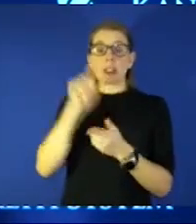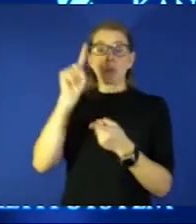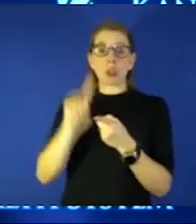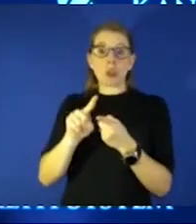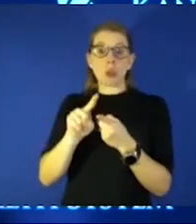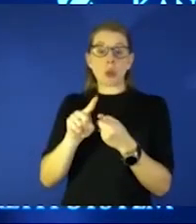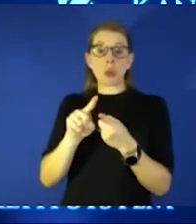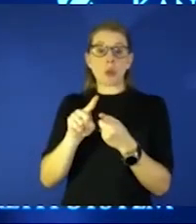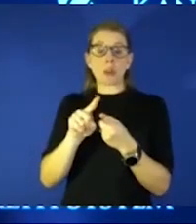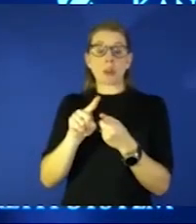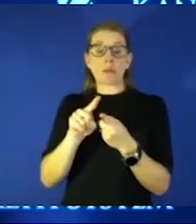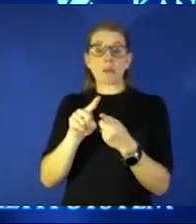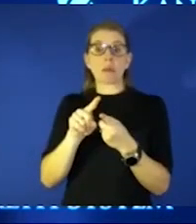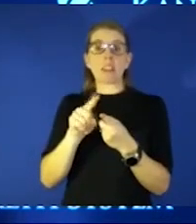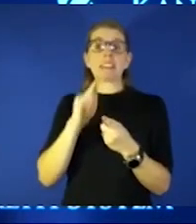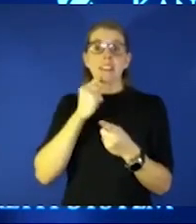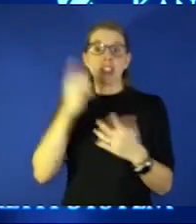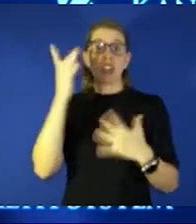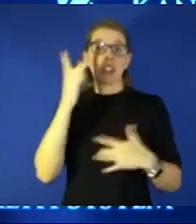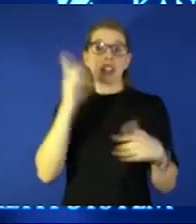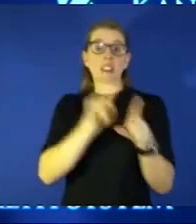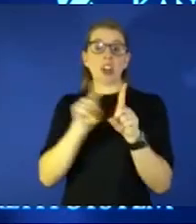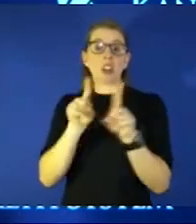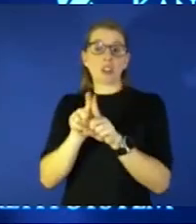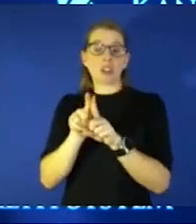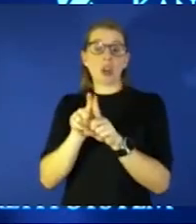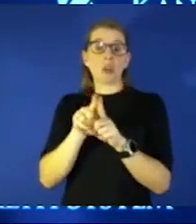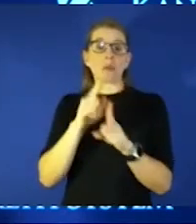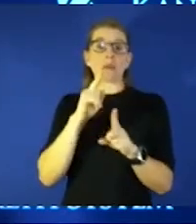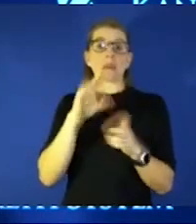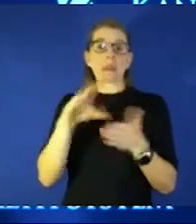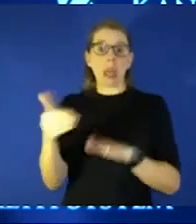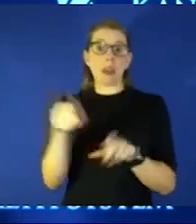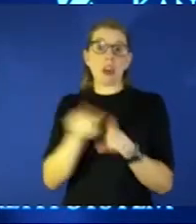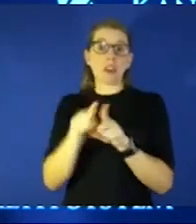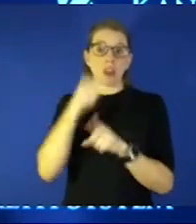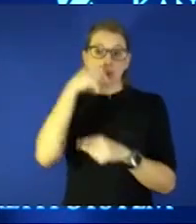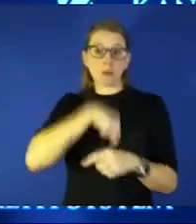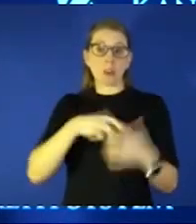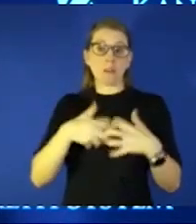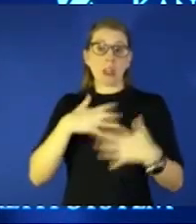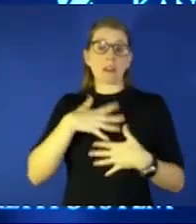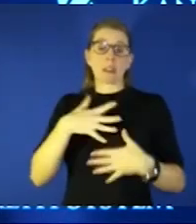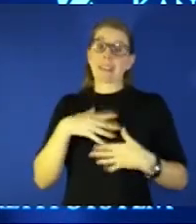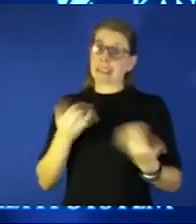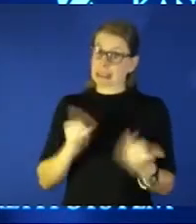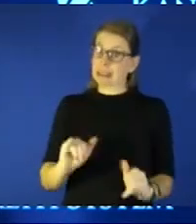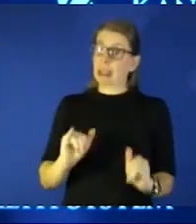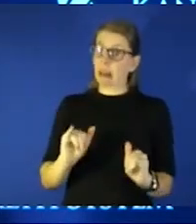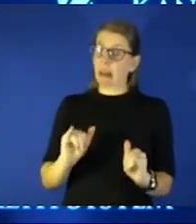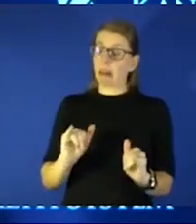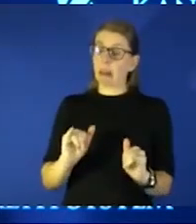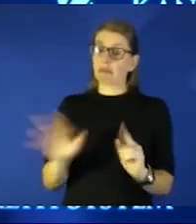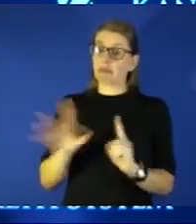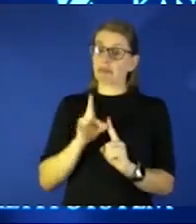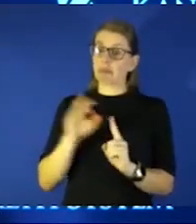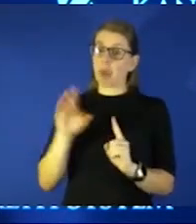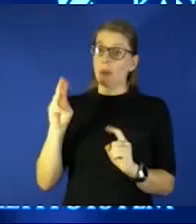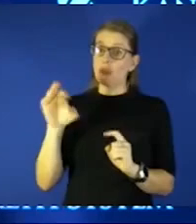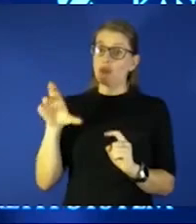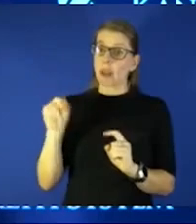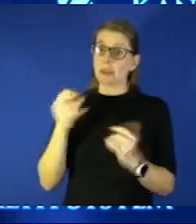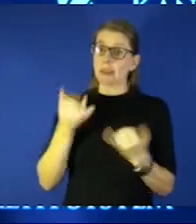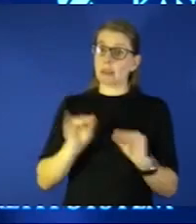and severe illness and death and ventilators but you're gonna you can you can still acquire omicron you can still spread it we learned in the delta